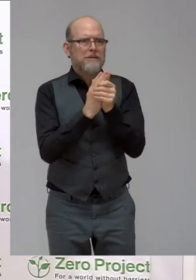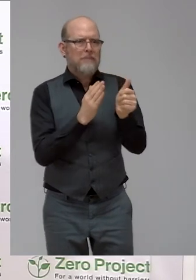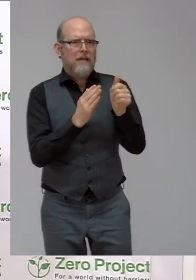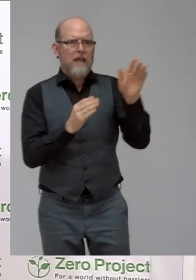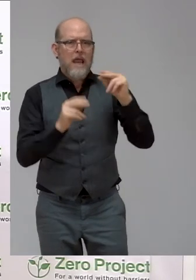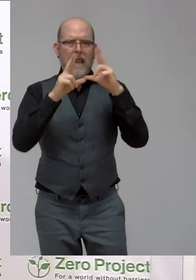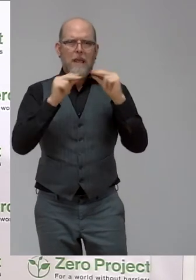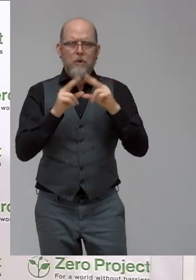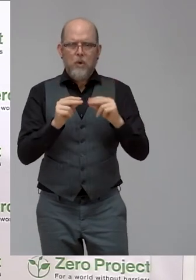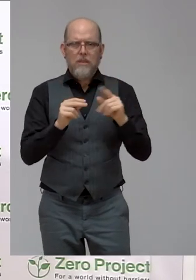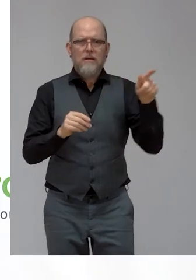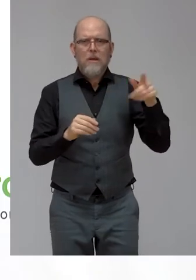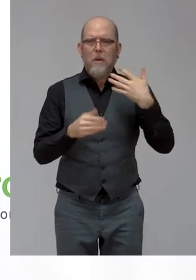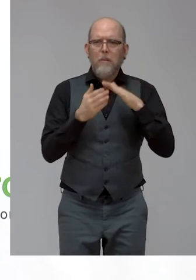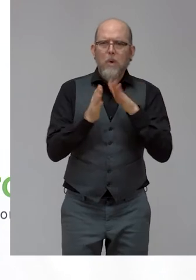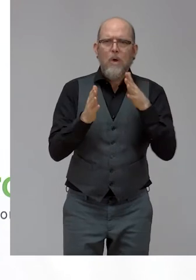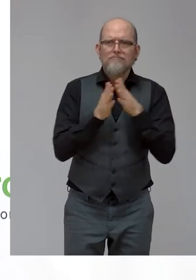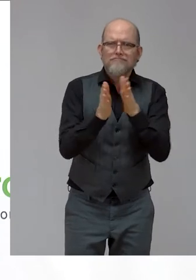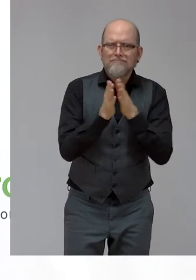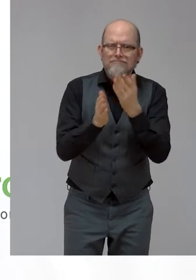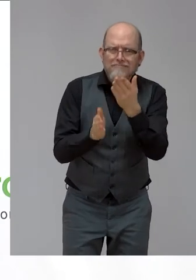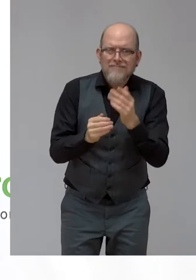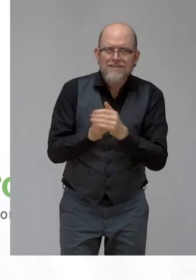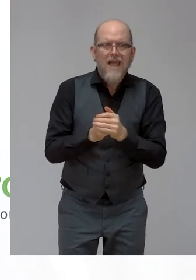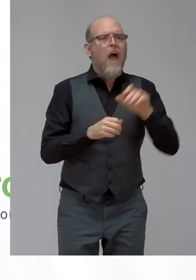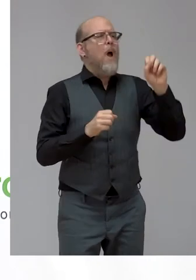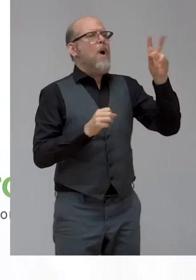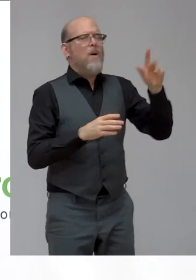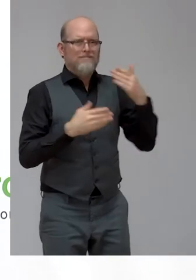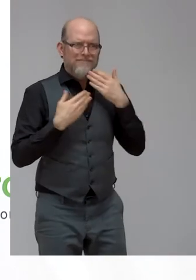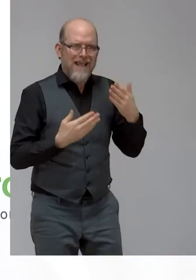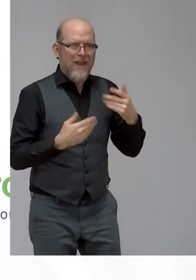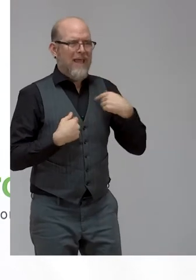Sure. Thank you very much. Glad to be here. Glad to be with the Zero Project this year.